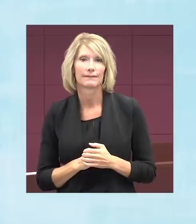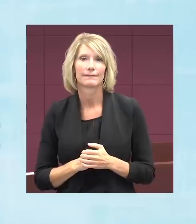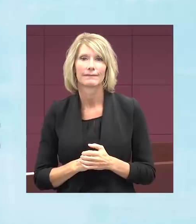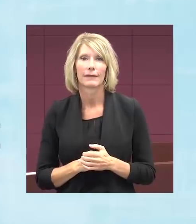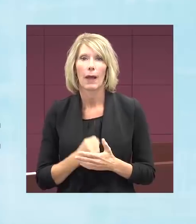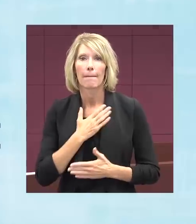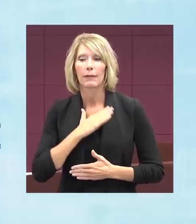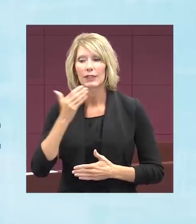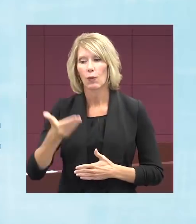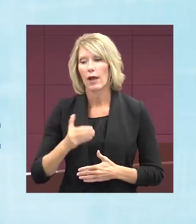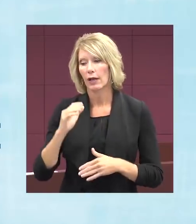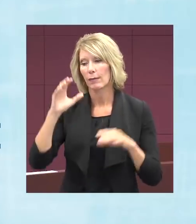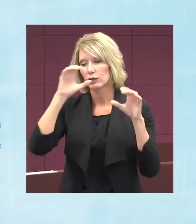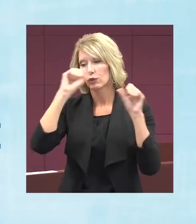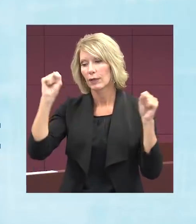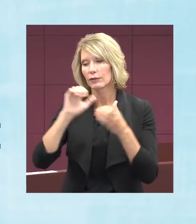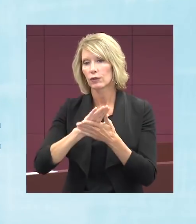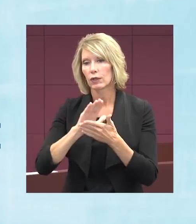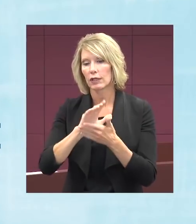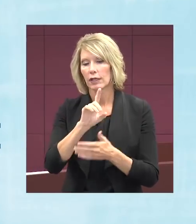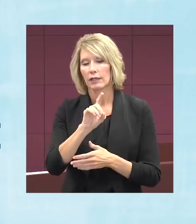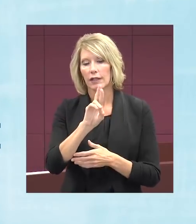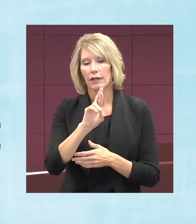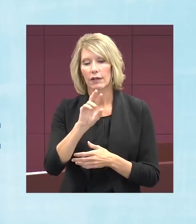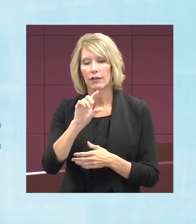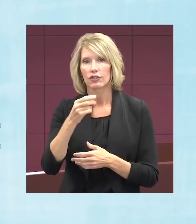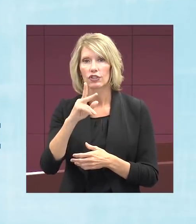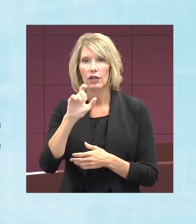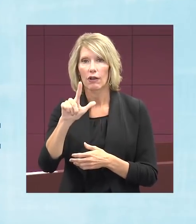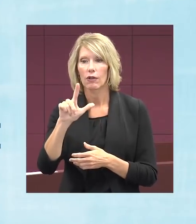welcome Superintendent of Schools, Dr. Cheryl Logan.